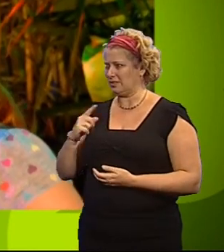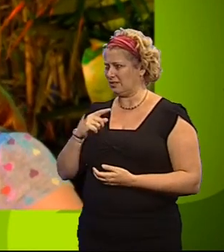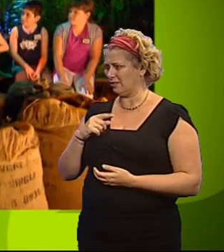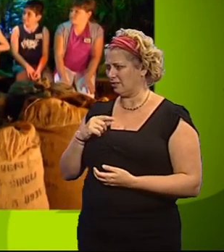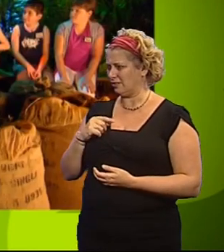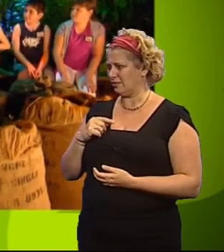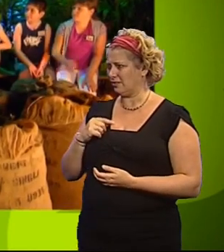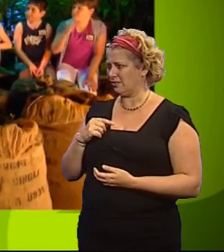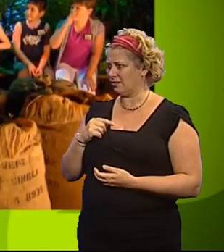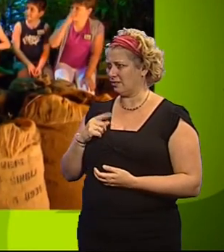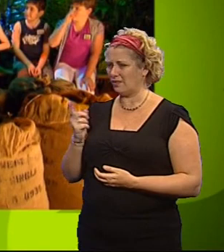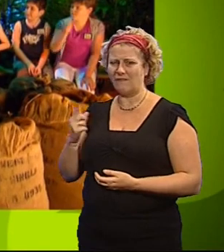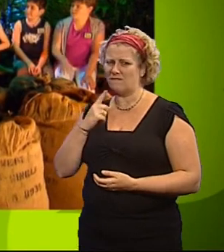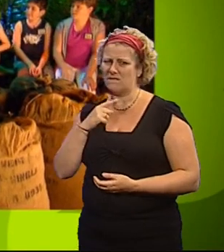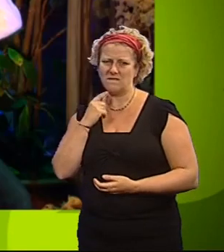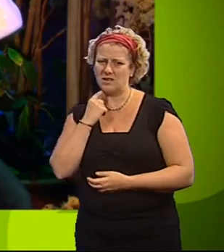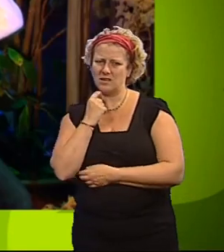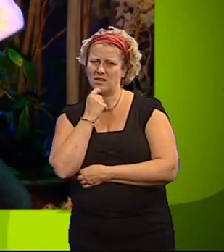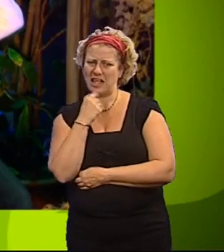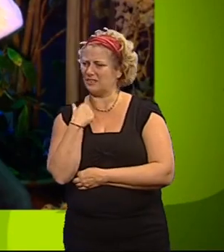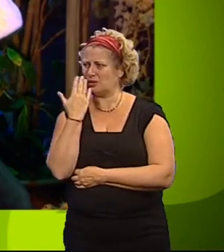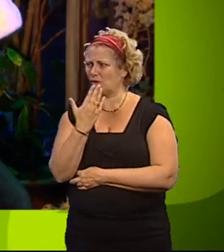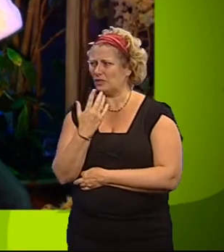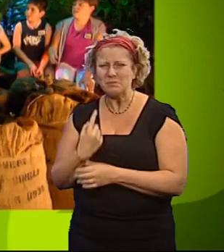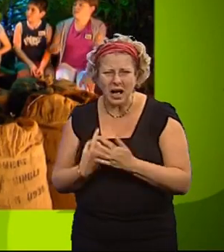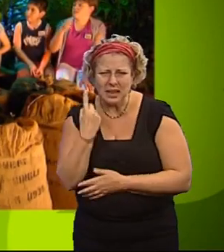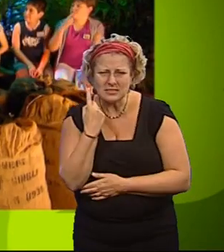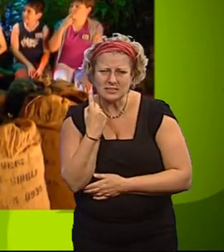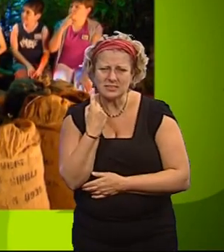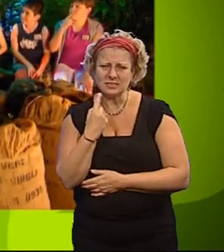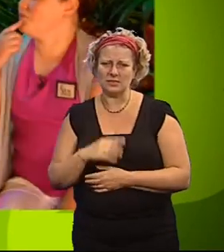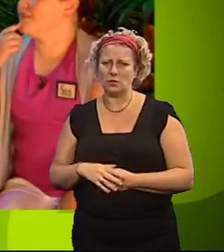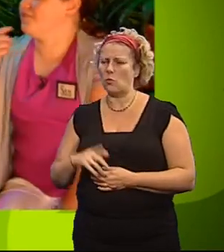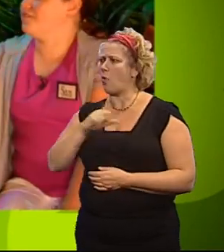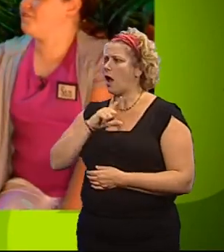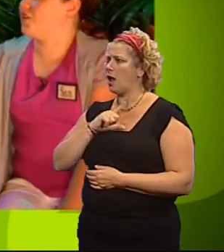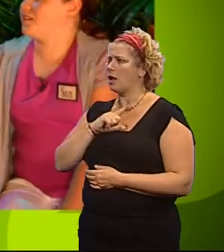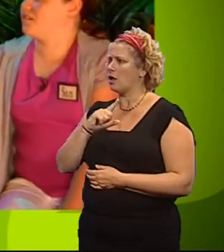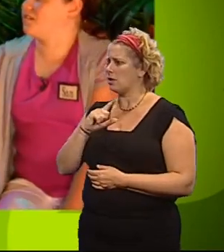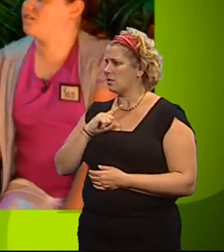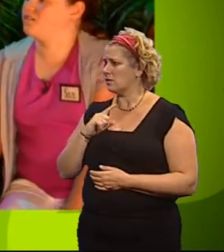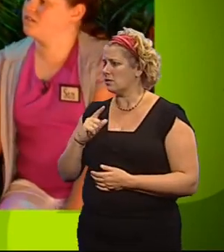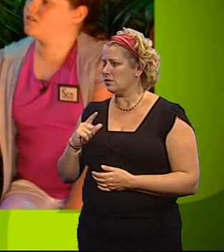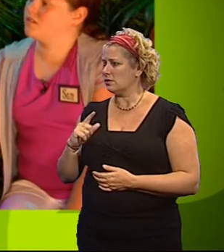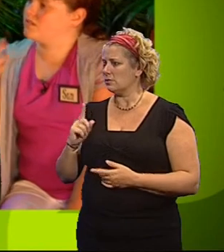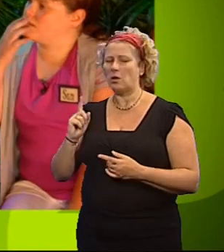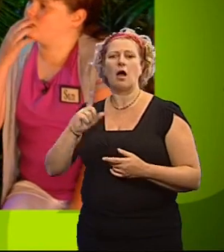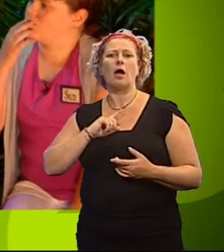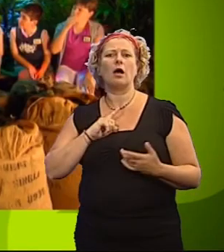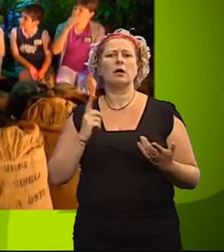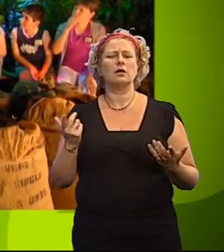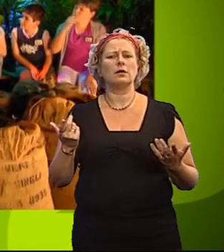that's false. don't know. I don't know anything about space. Make up a reason why it's not true. No, because people